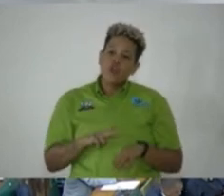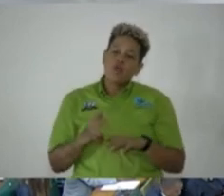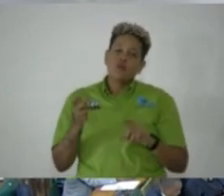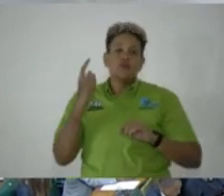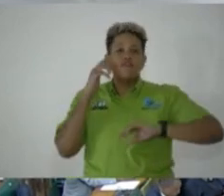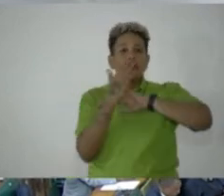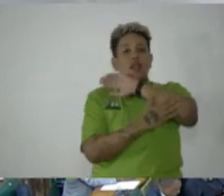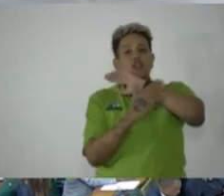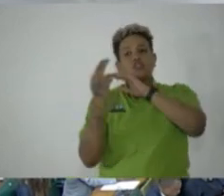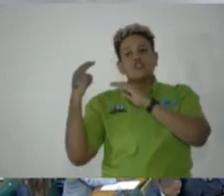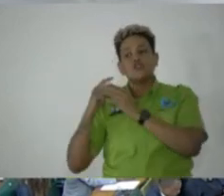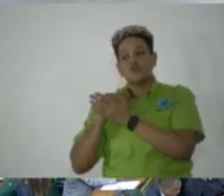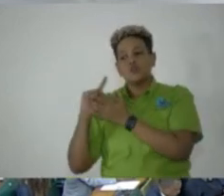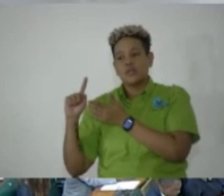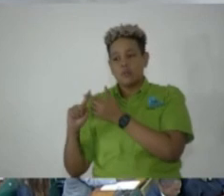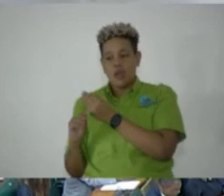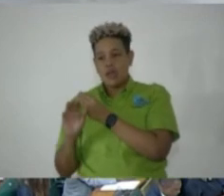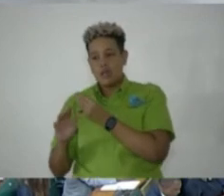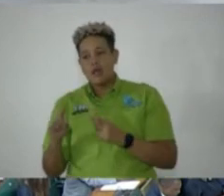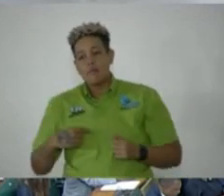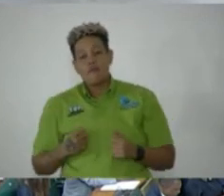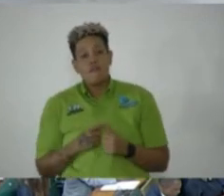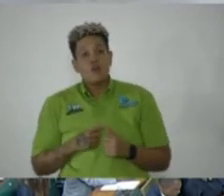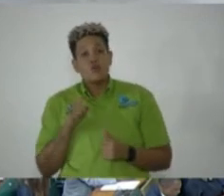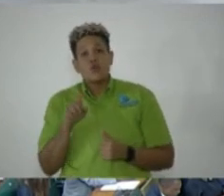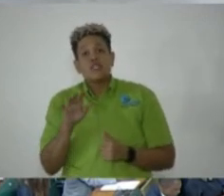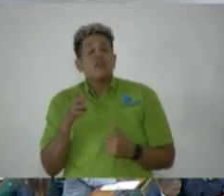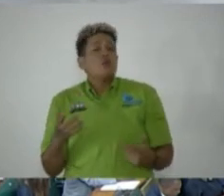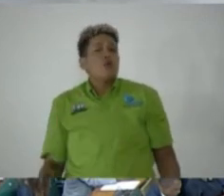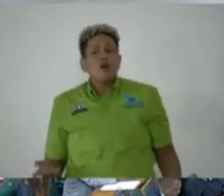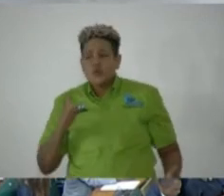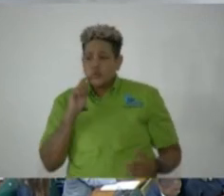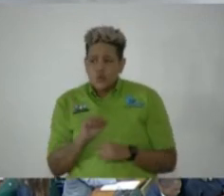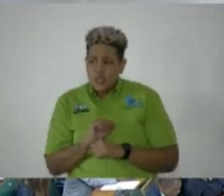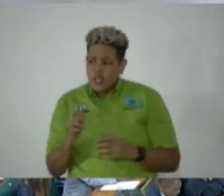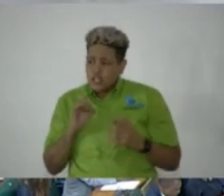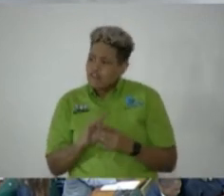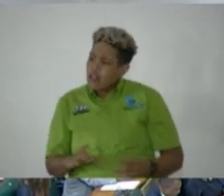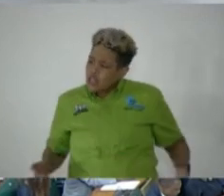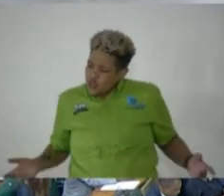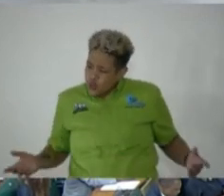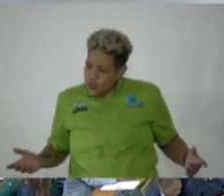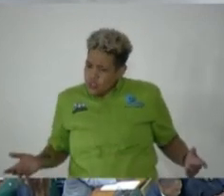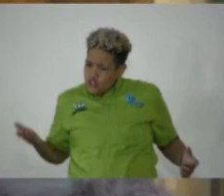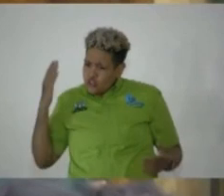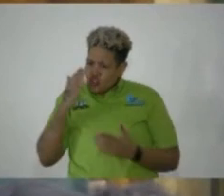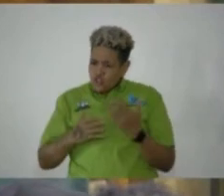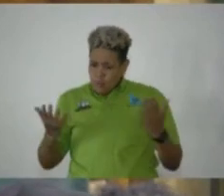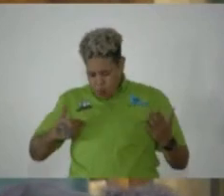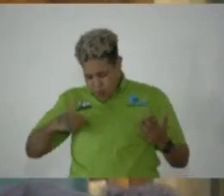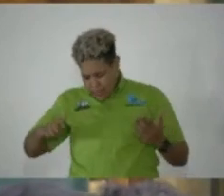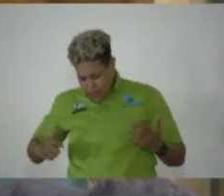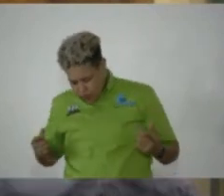National Heritage Week and how important that is. So my first question really is around some of what we need